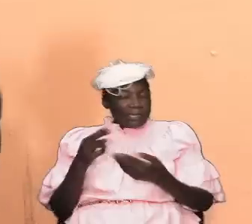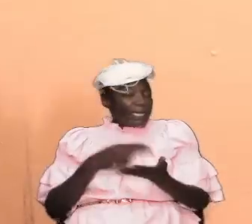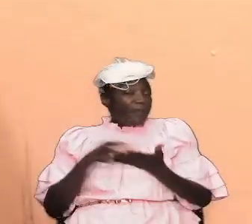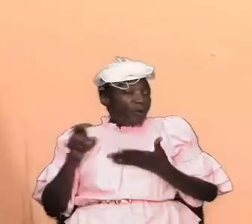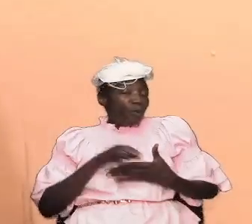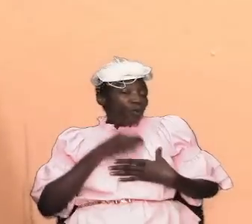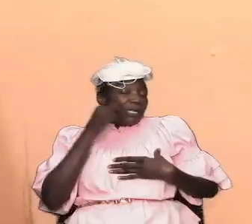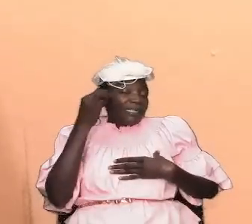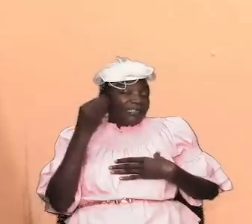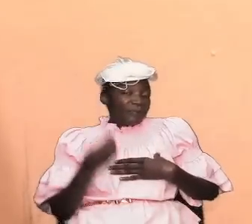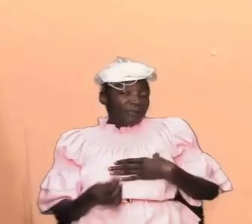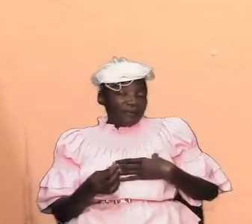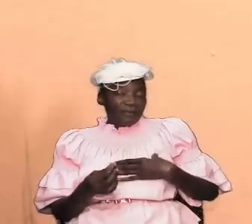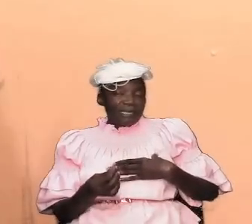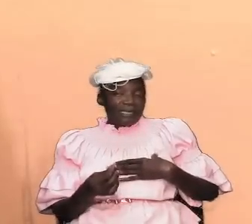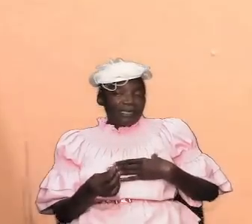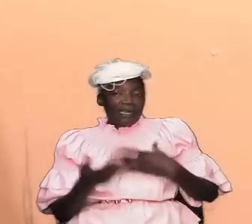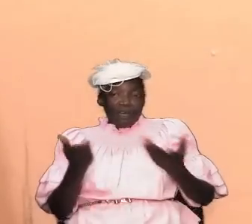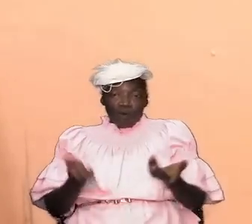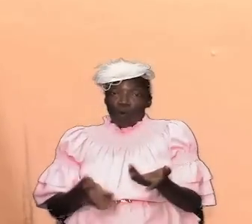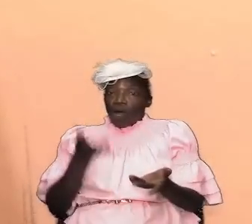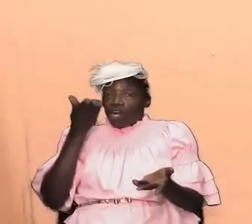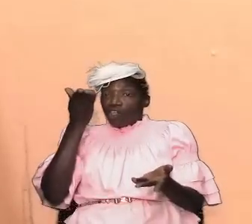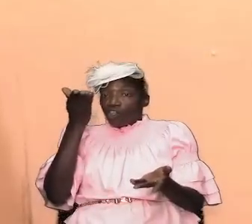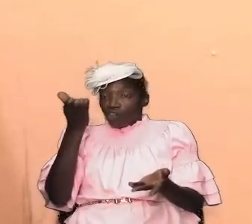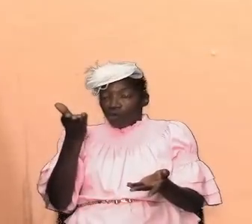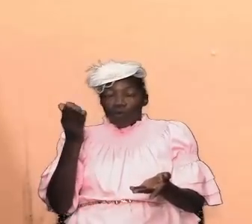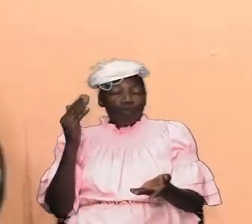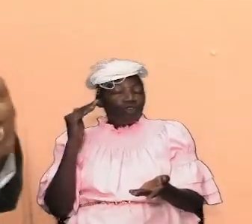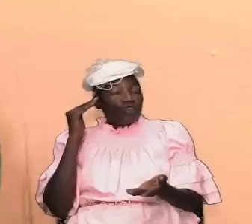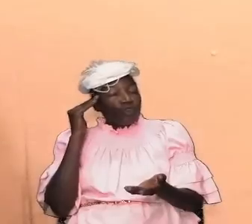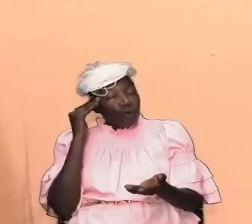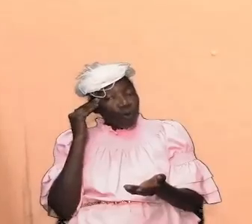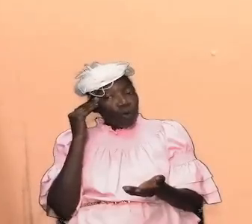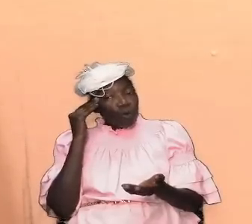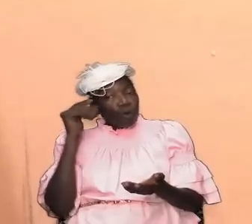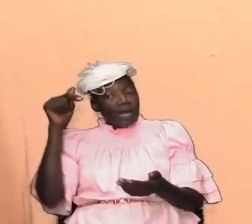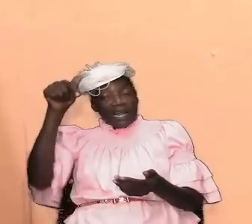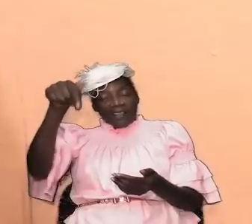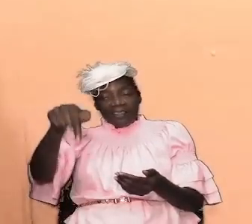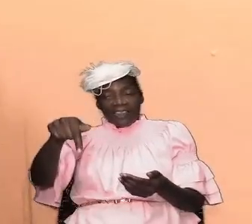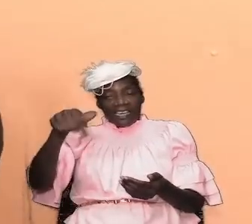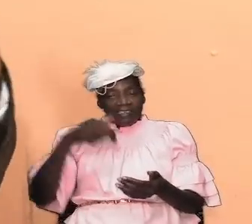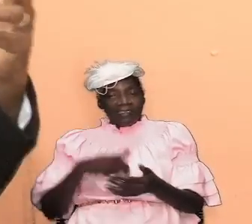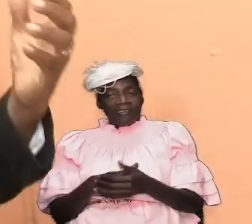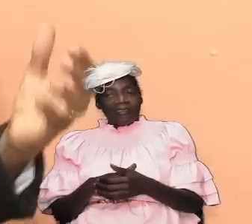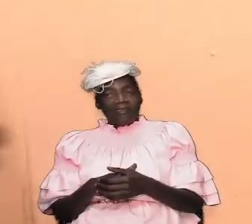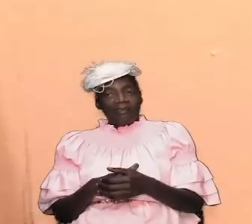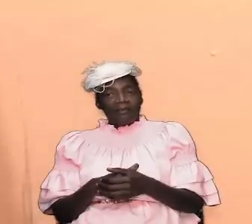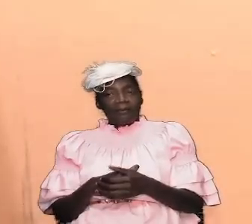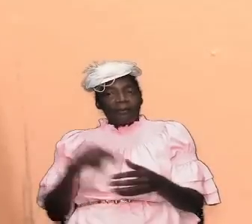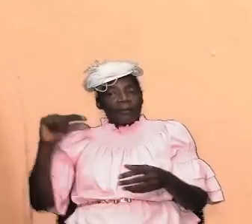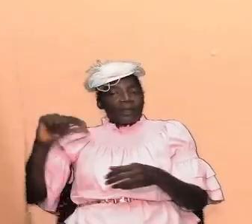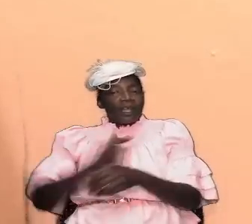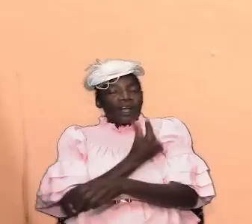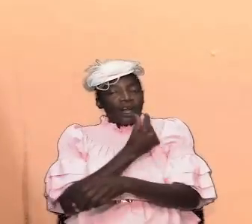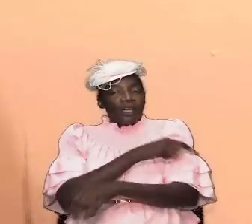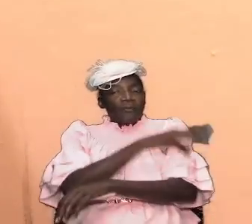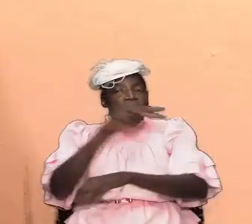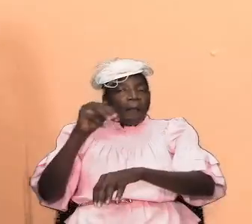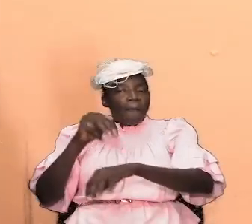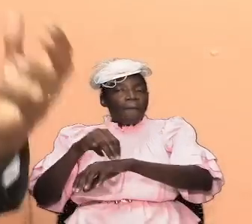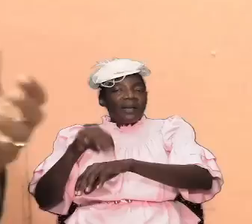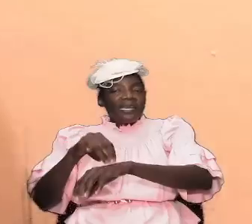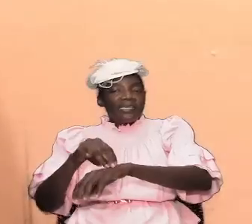of the holy ghost i want us brothers and sisters to know that this gospel message and